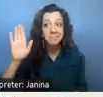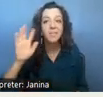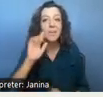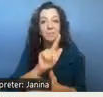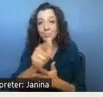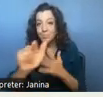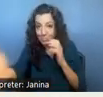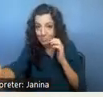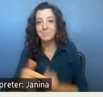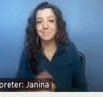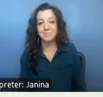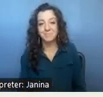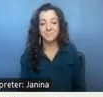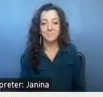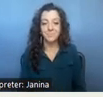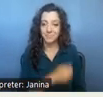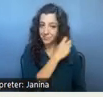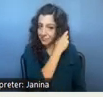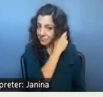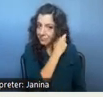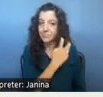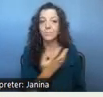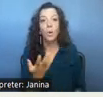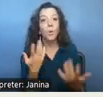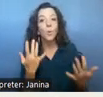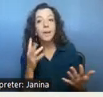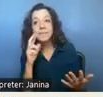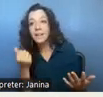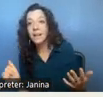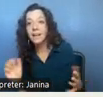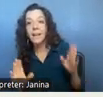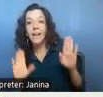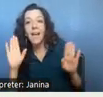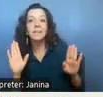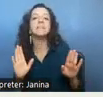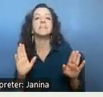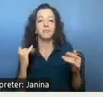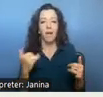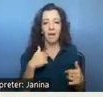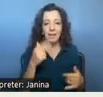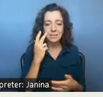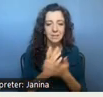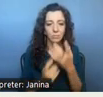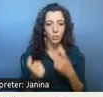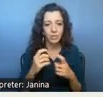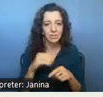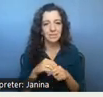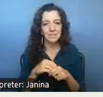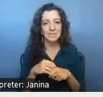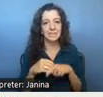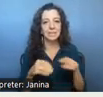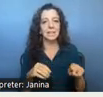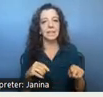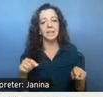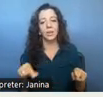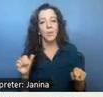that as well um so as we're waiting to see if there's any hands being raised there's a few questions here in the uh inbox that we haven't responded